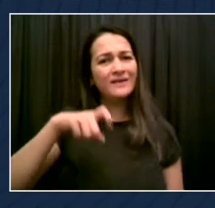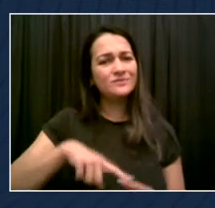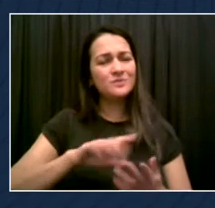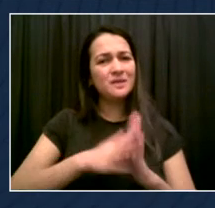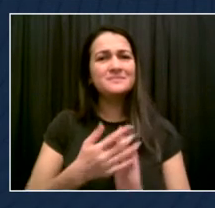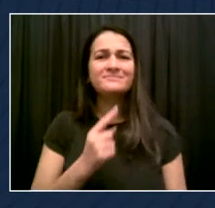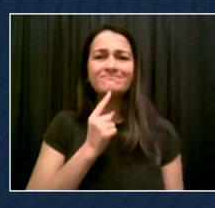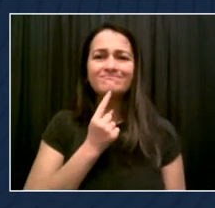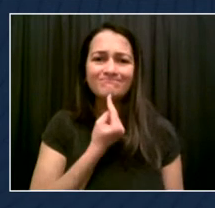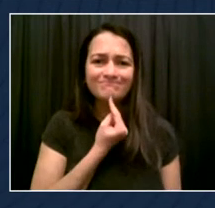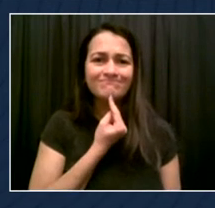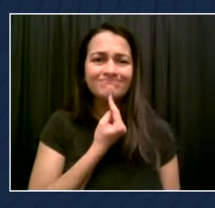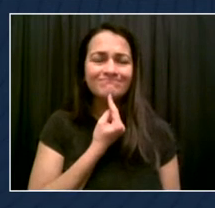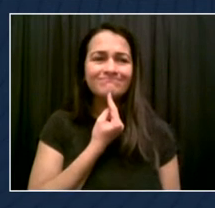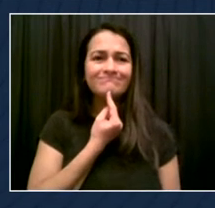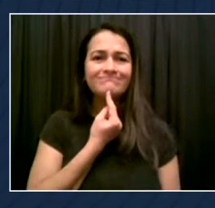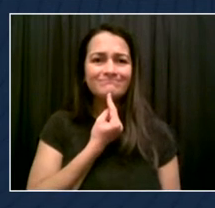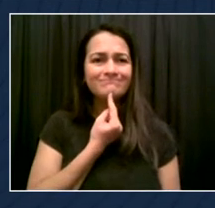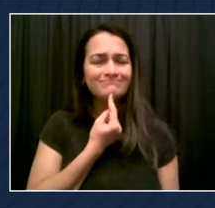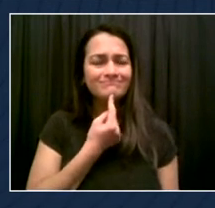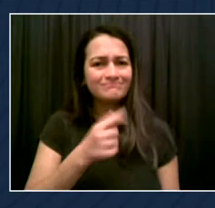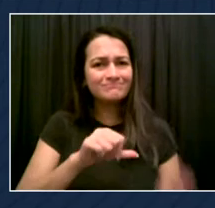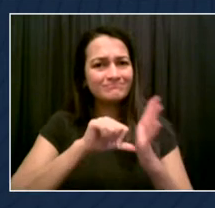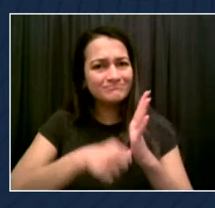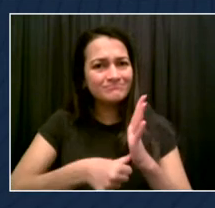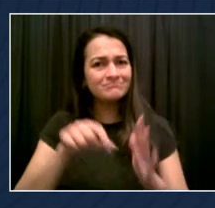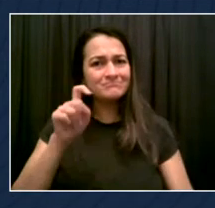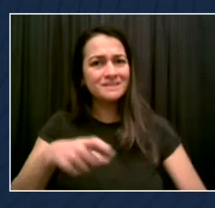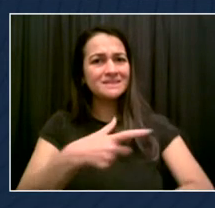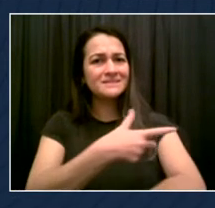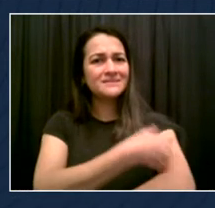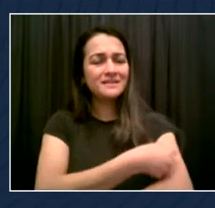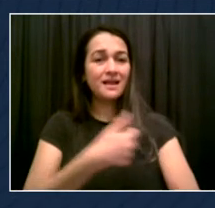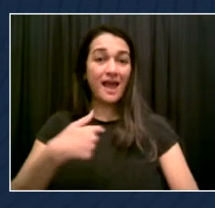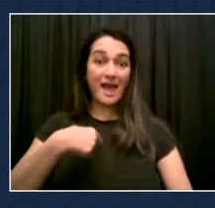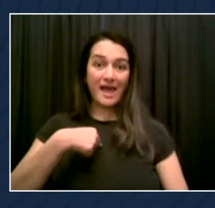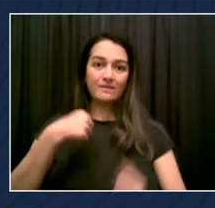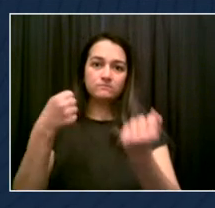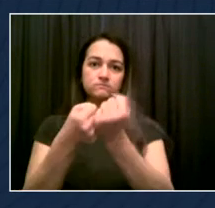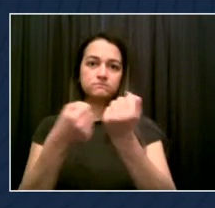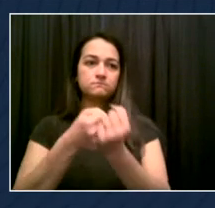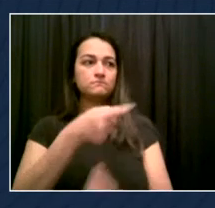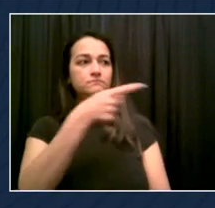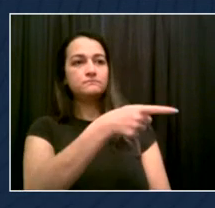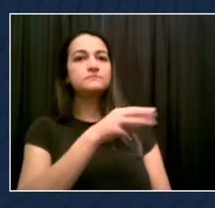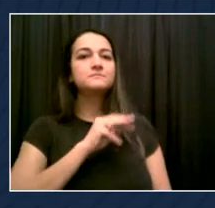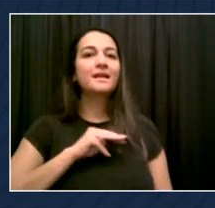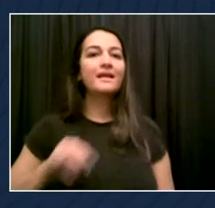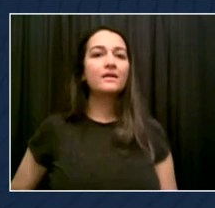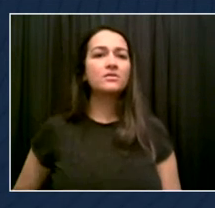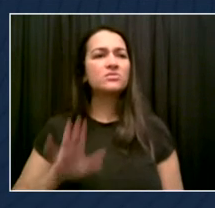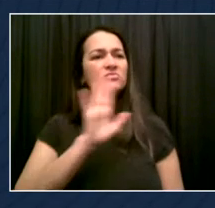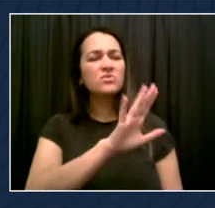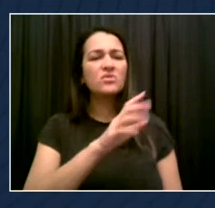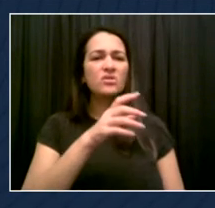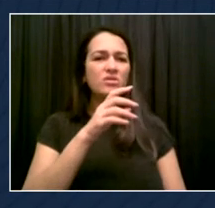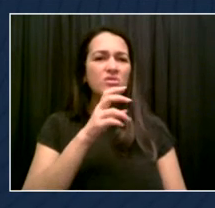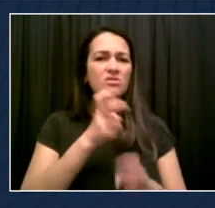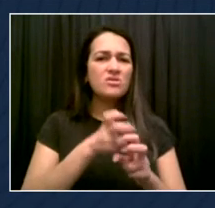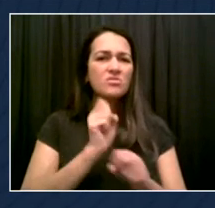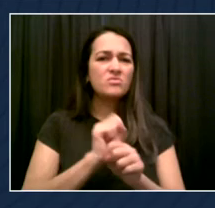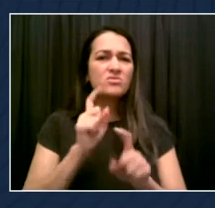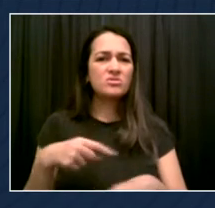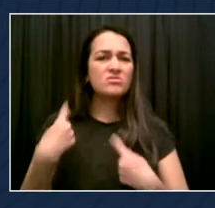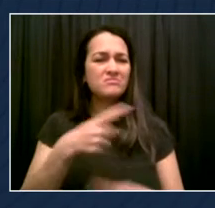correct from the very beginning with the right tempo. Had we followed that, we would have